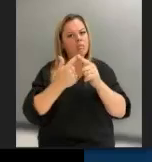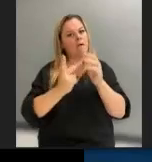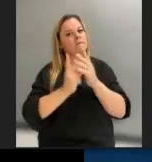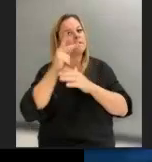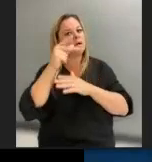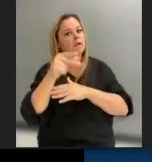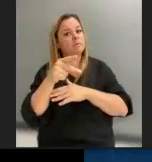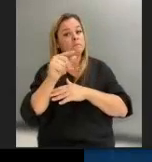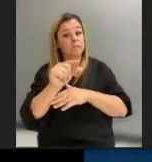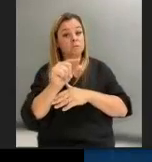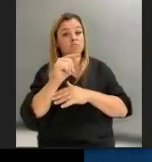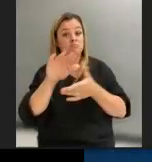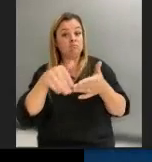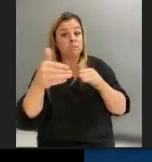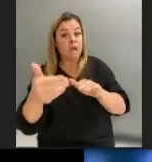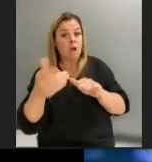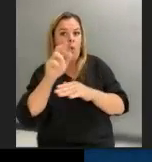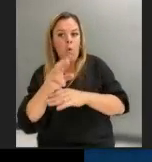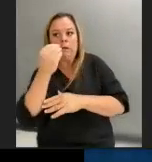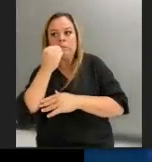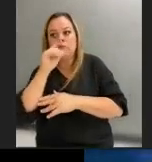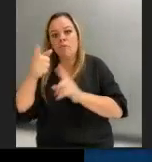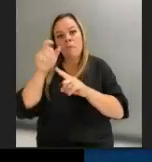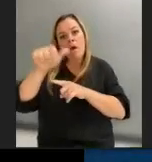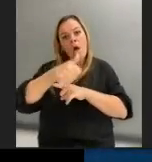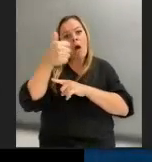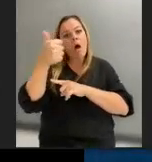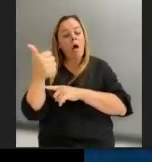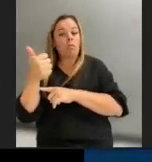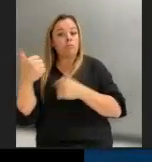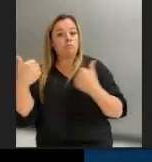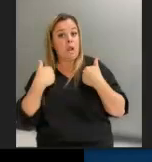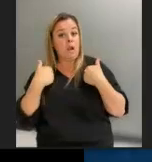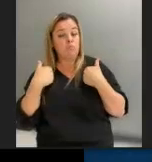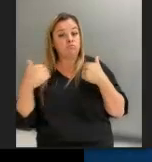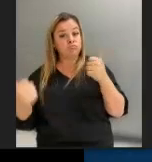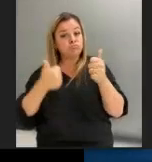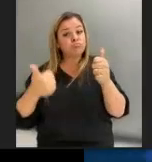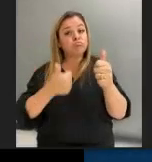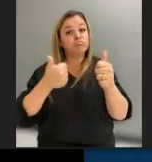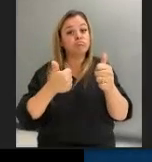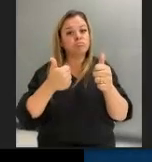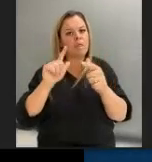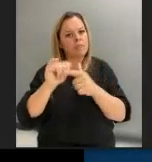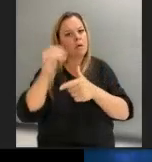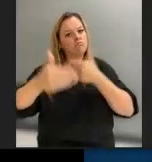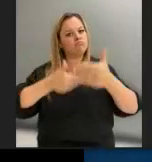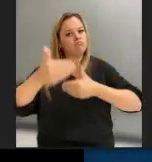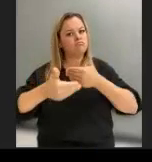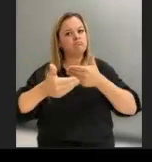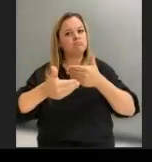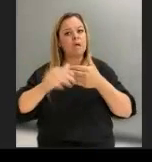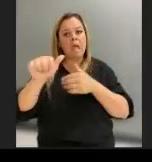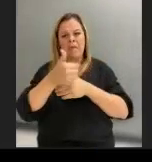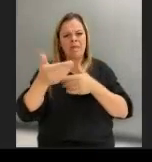or eaten by something else, and the process just continues. Anything that happens that